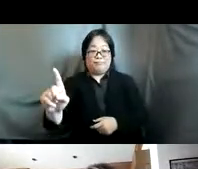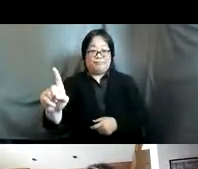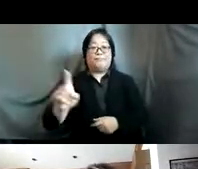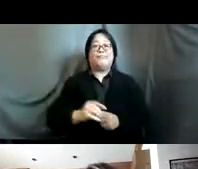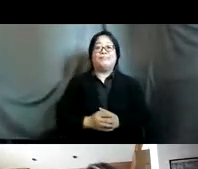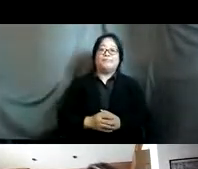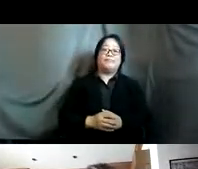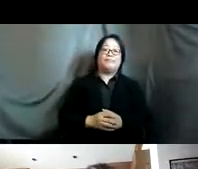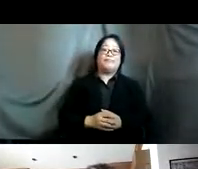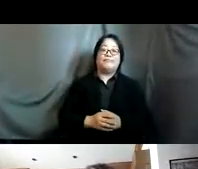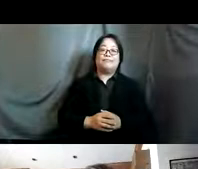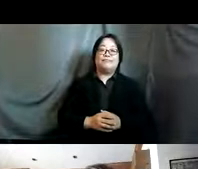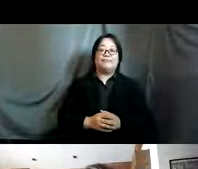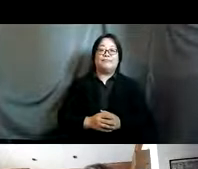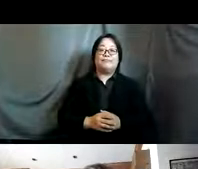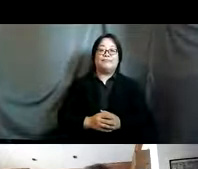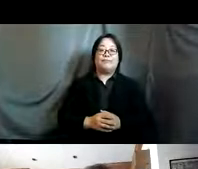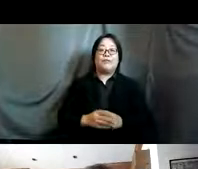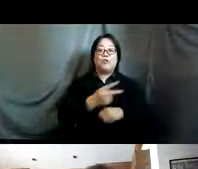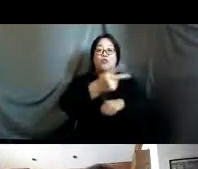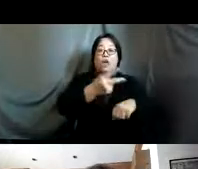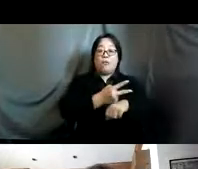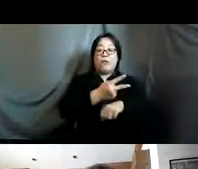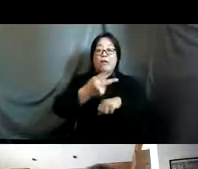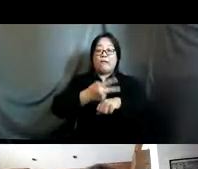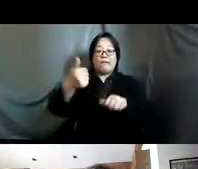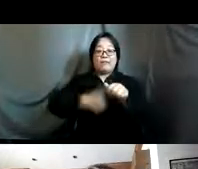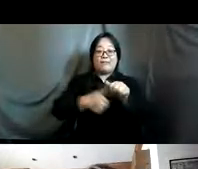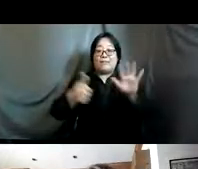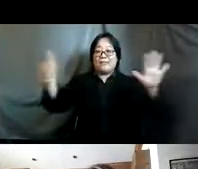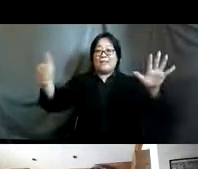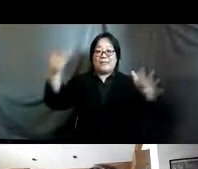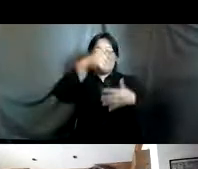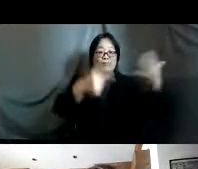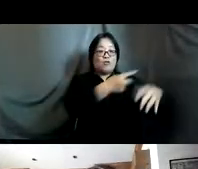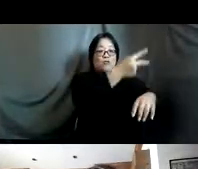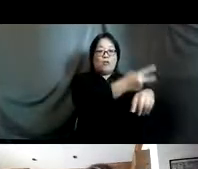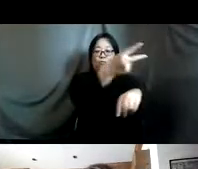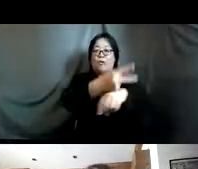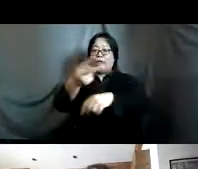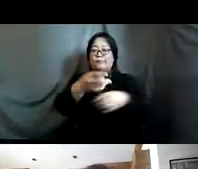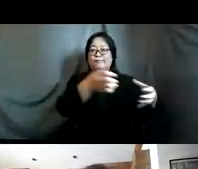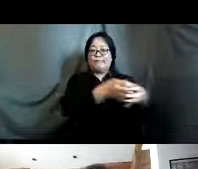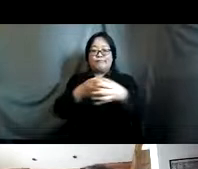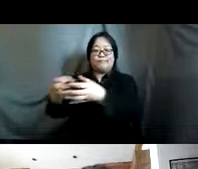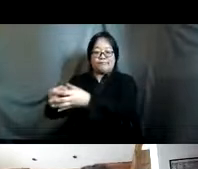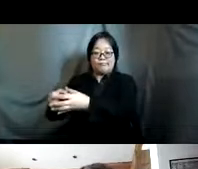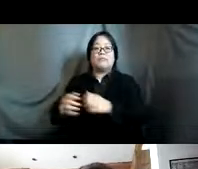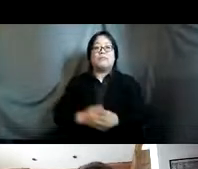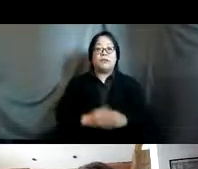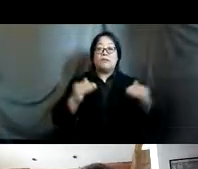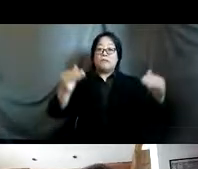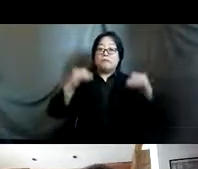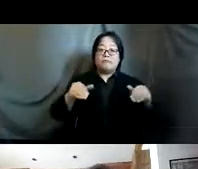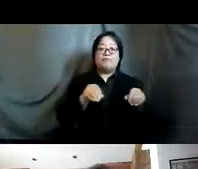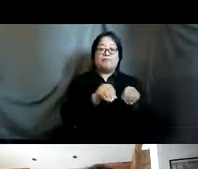there'll be two hour sessions for each of the six action coalitions there'll be thematic sessions actually 18 as when we